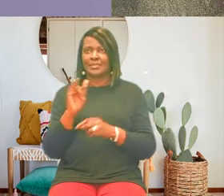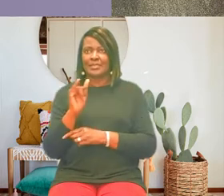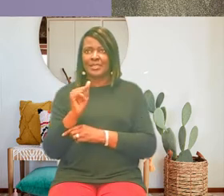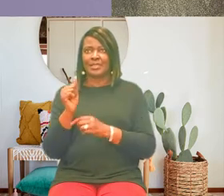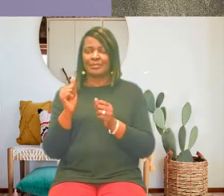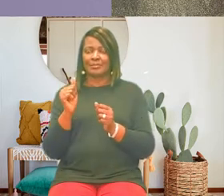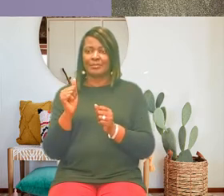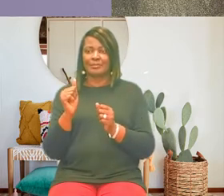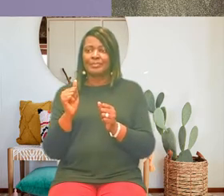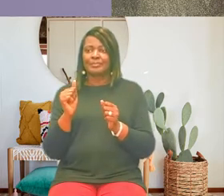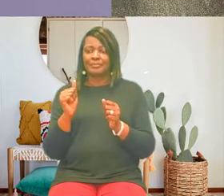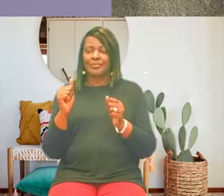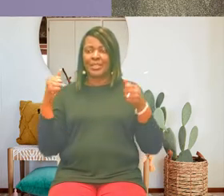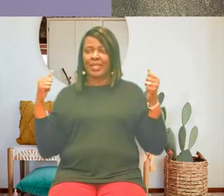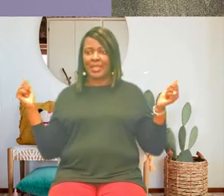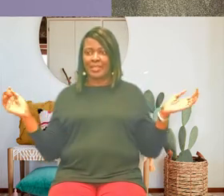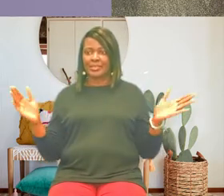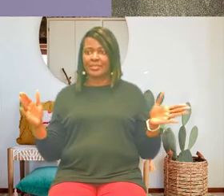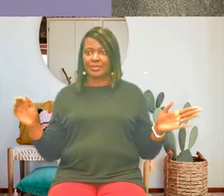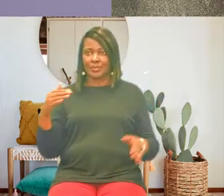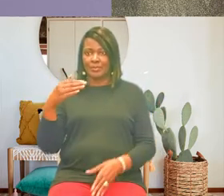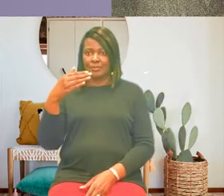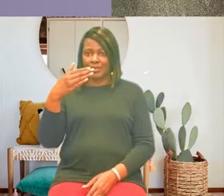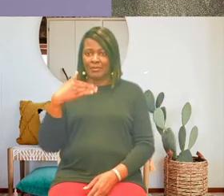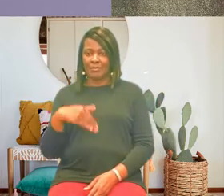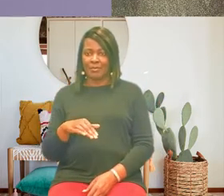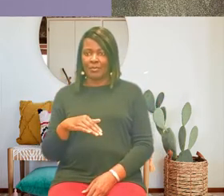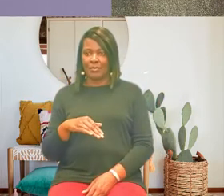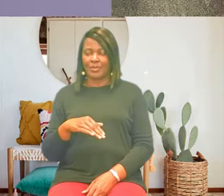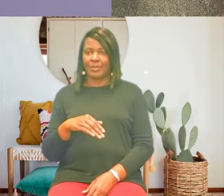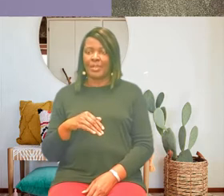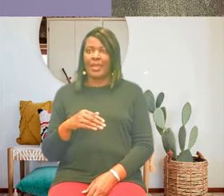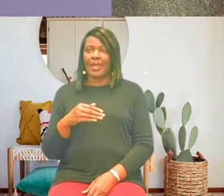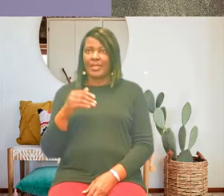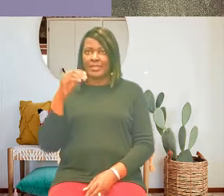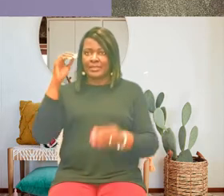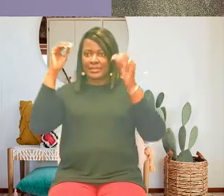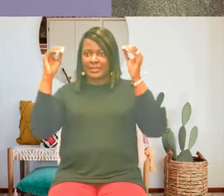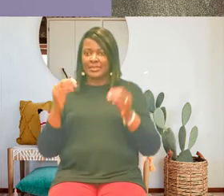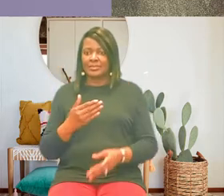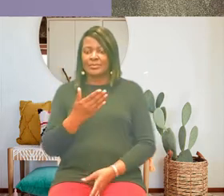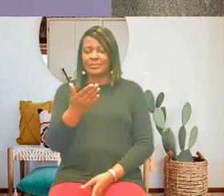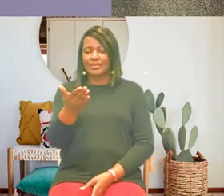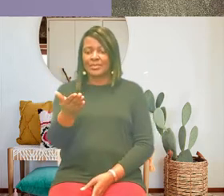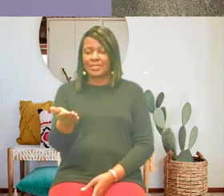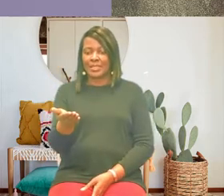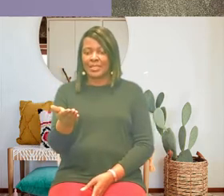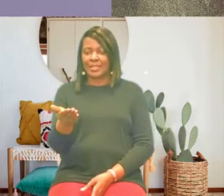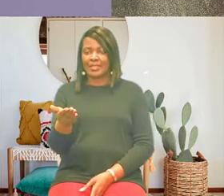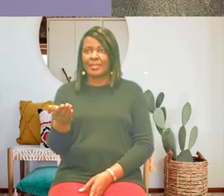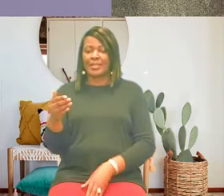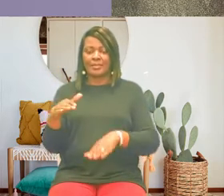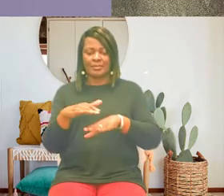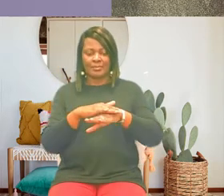puppy brown with white lacy moons for nails and palm side up it was